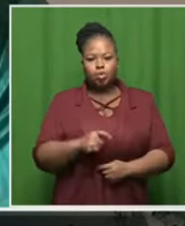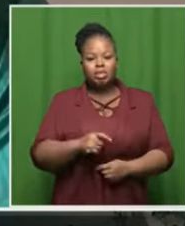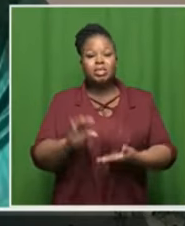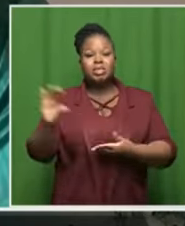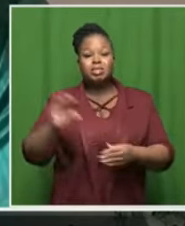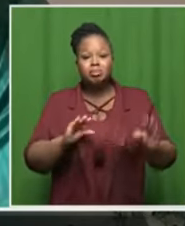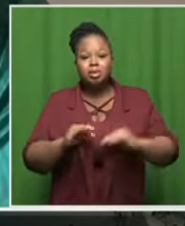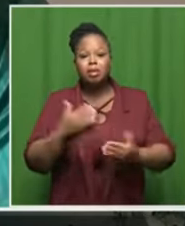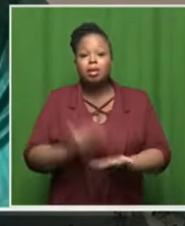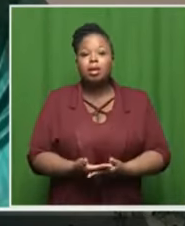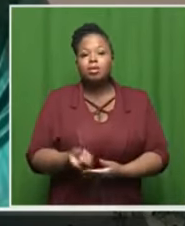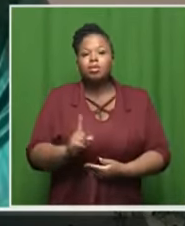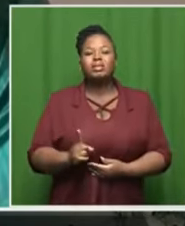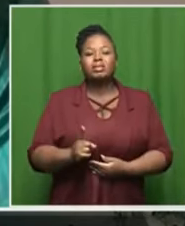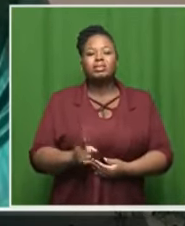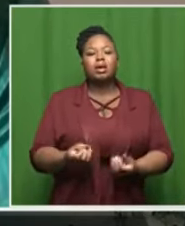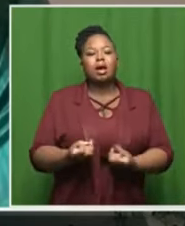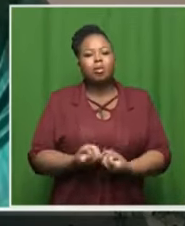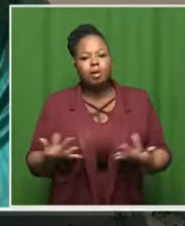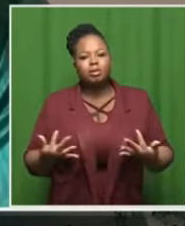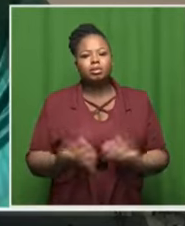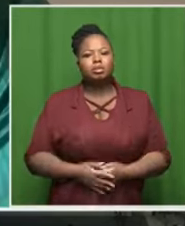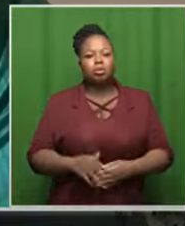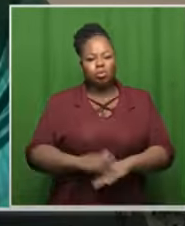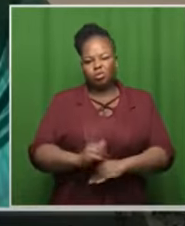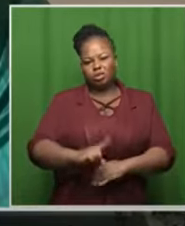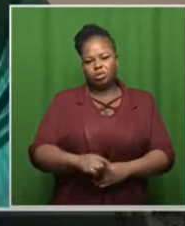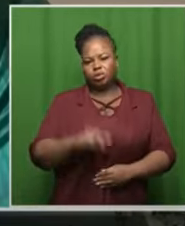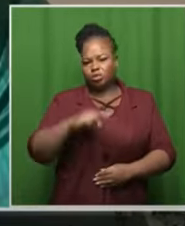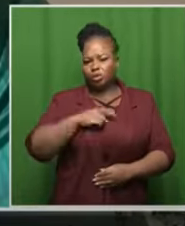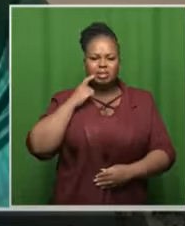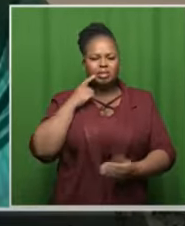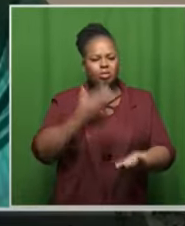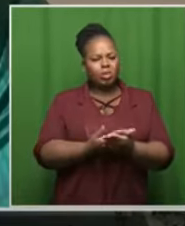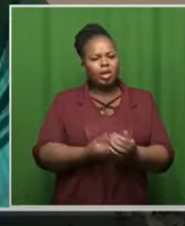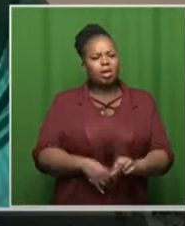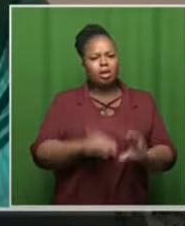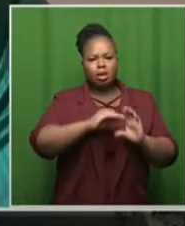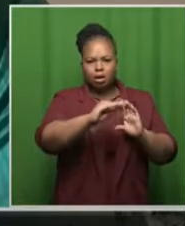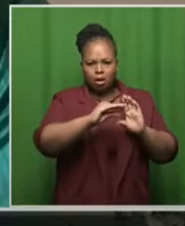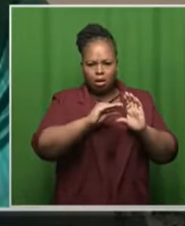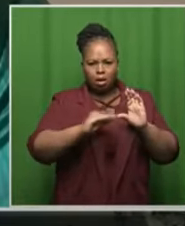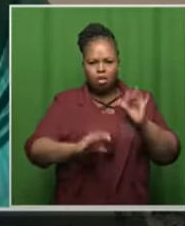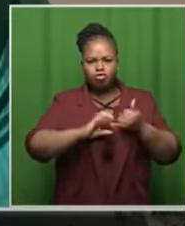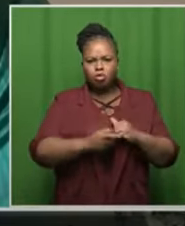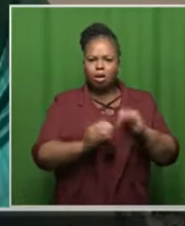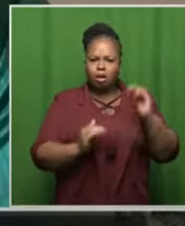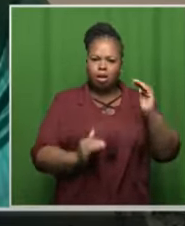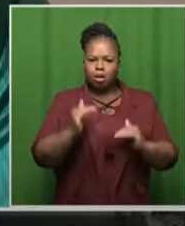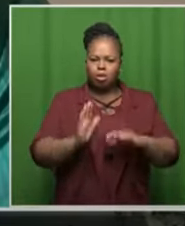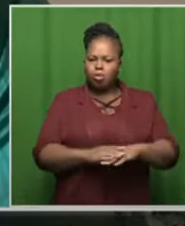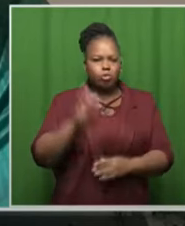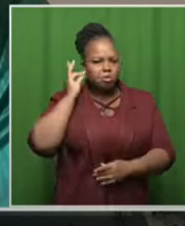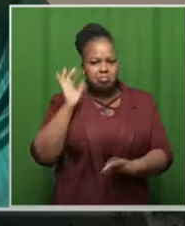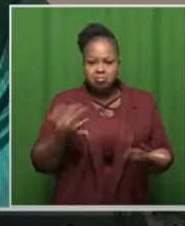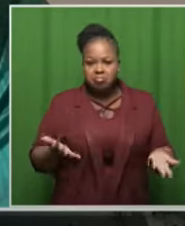how much they sponsor where uh on what so that you can spread that pie more evenly and and and that's what we're not